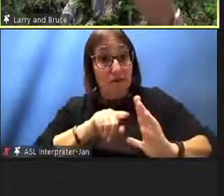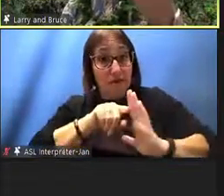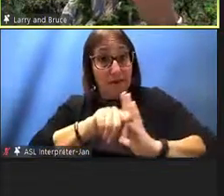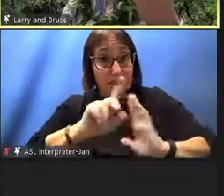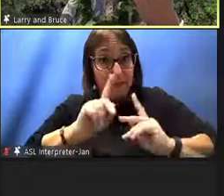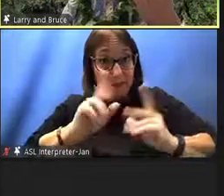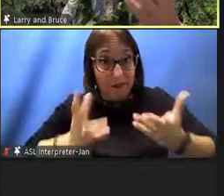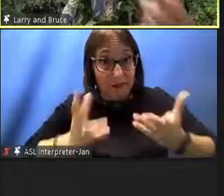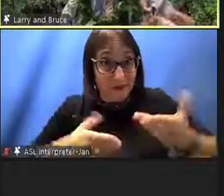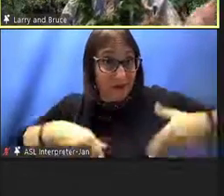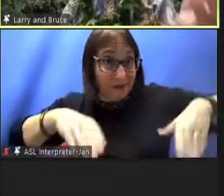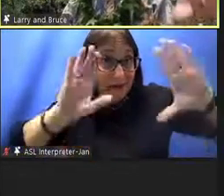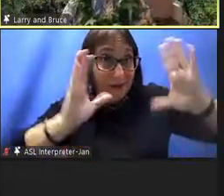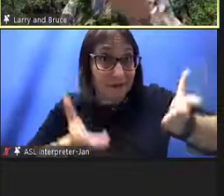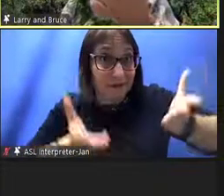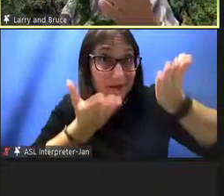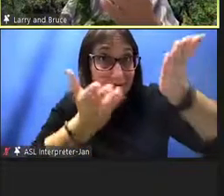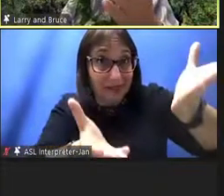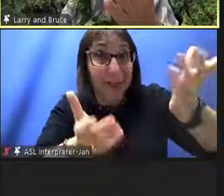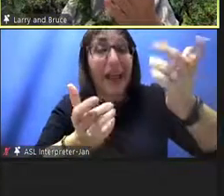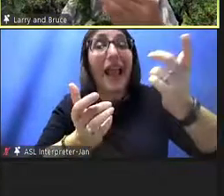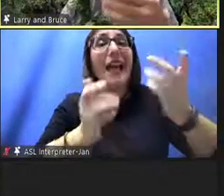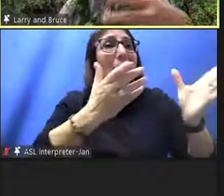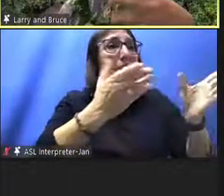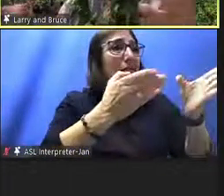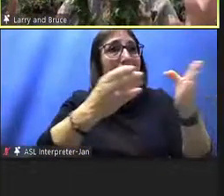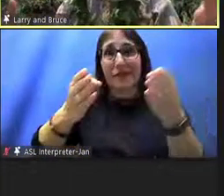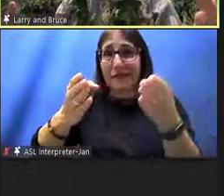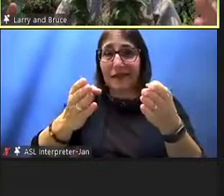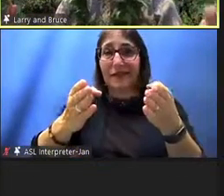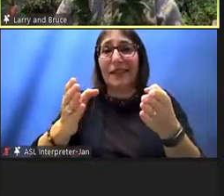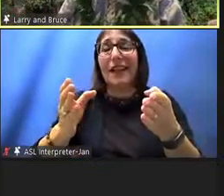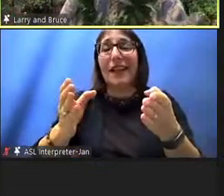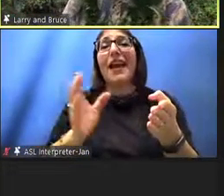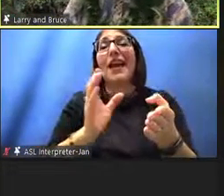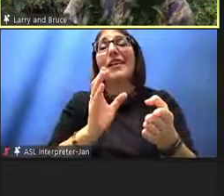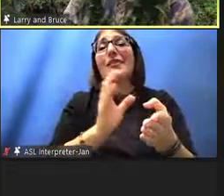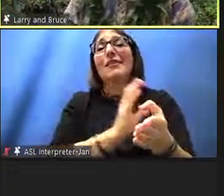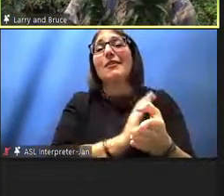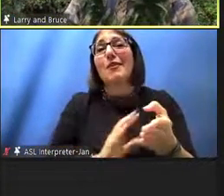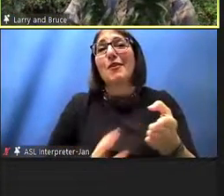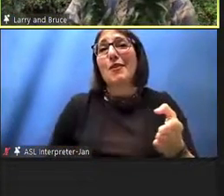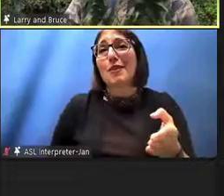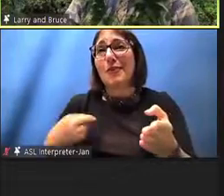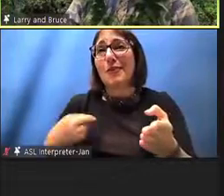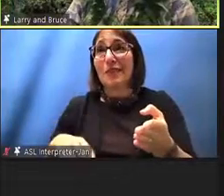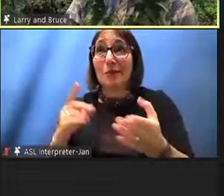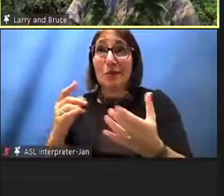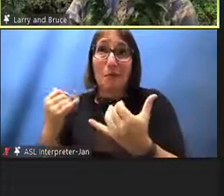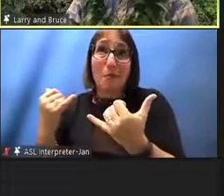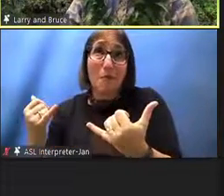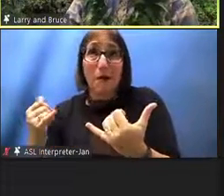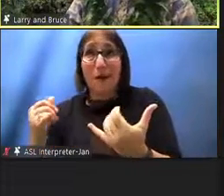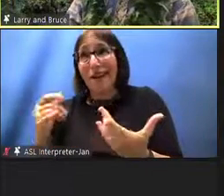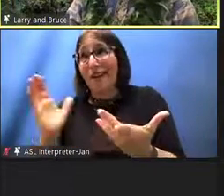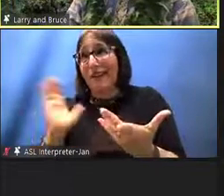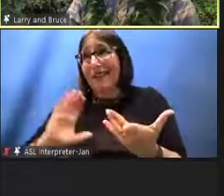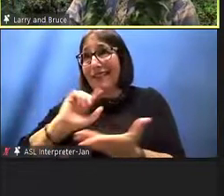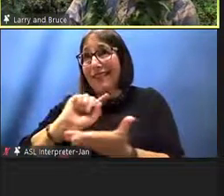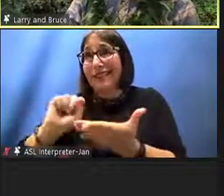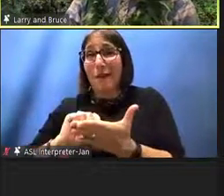christianity and into modern we will just say modern i don't know what modern was back then but